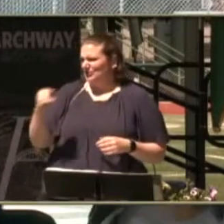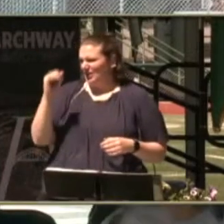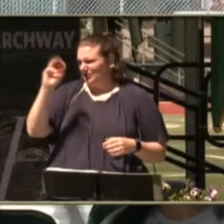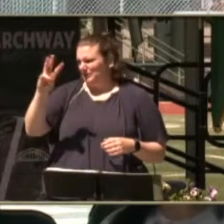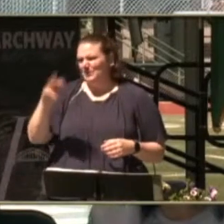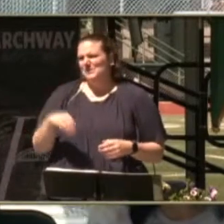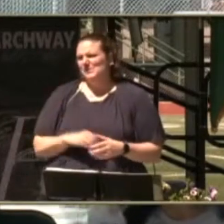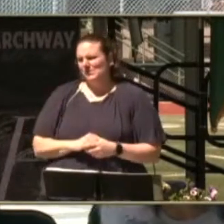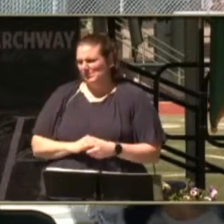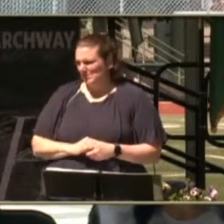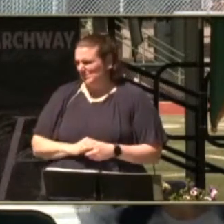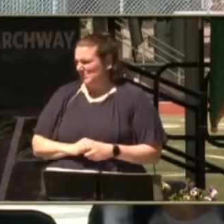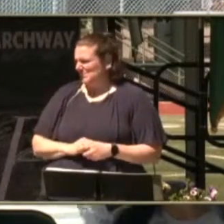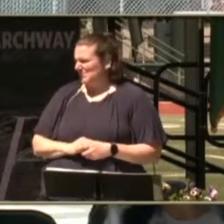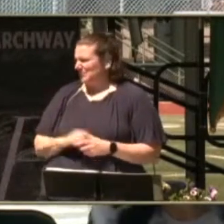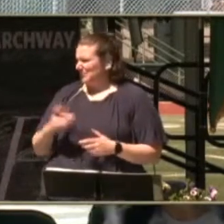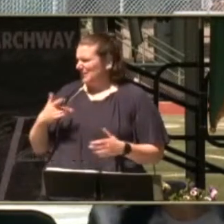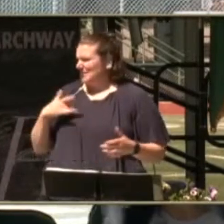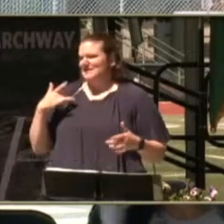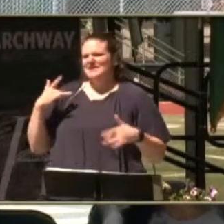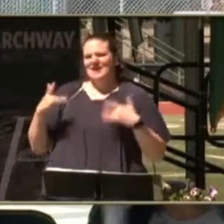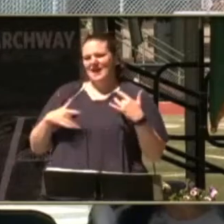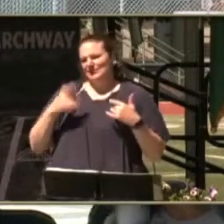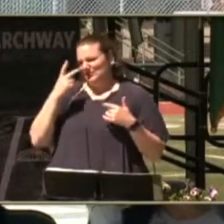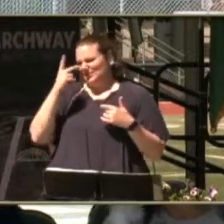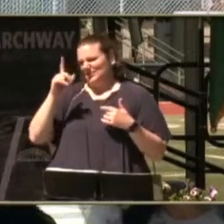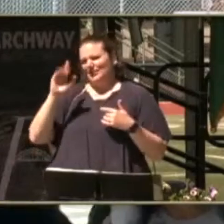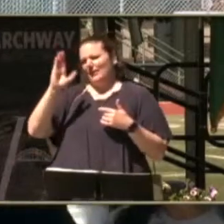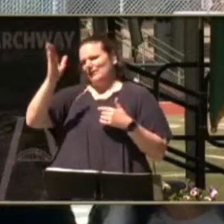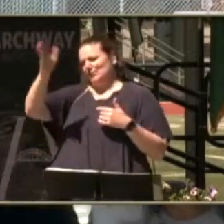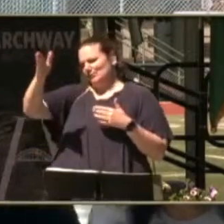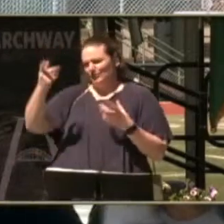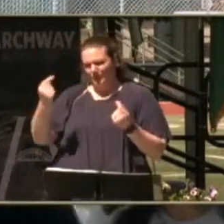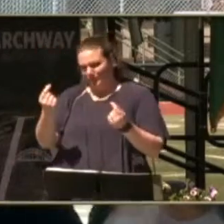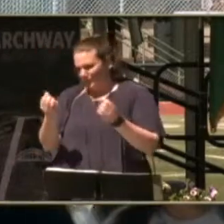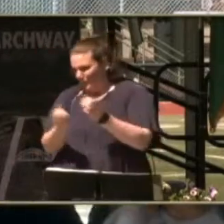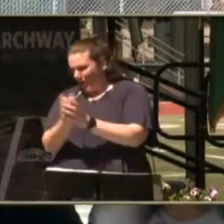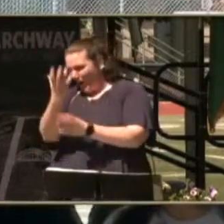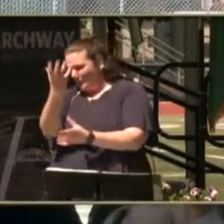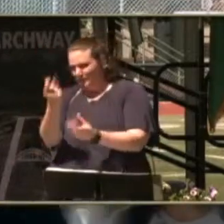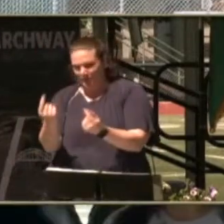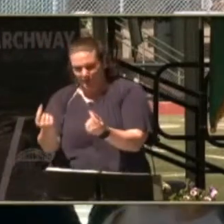and we are excited to see where you go and how you grow